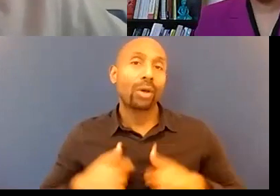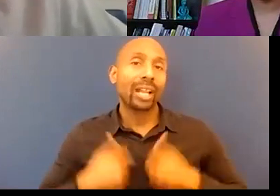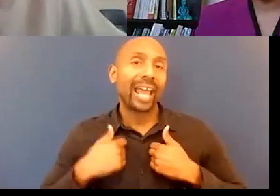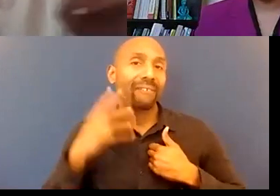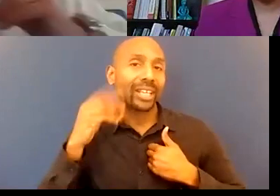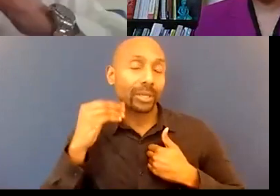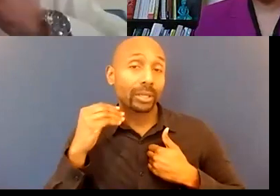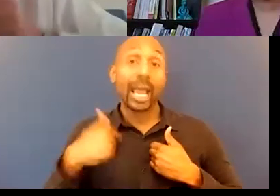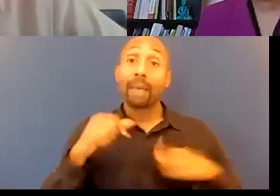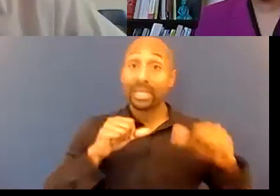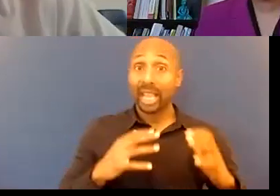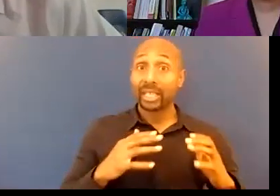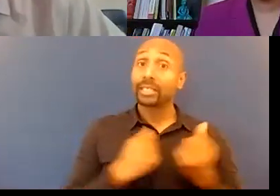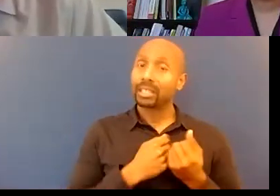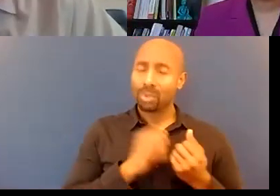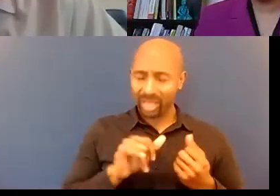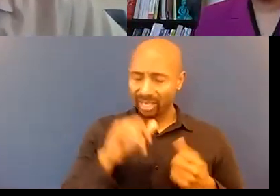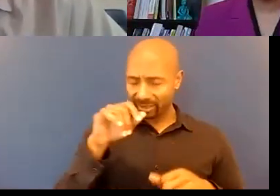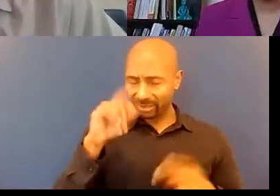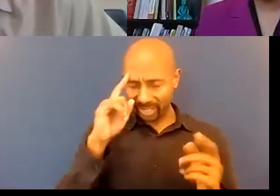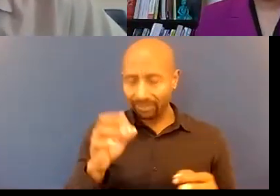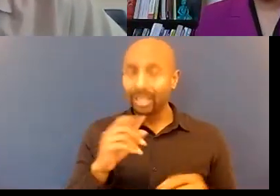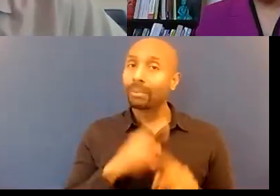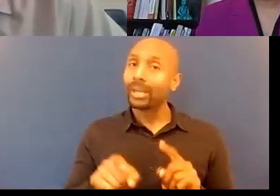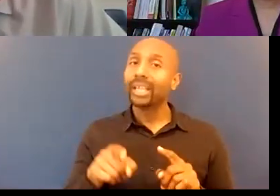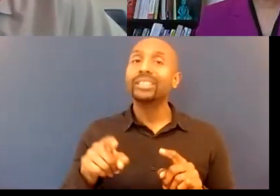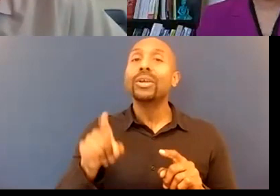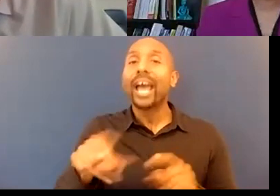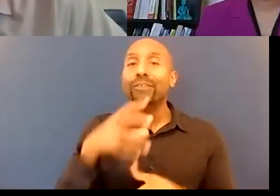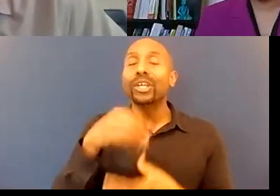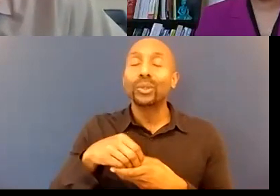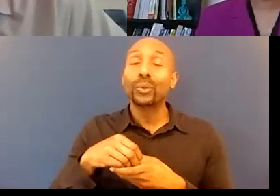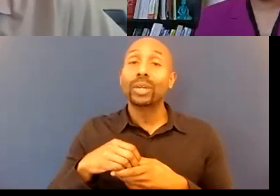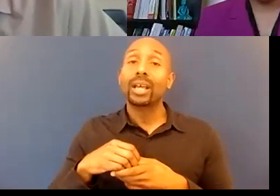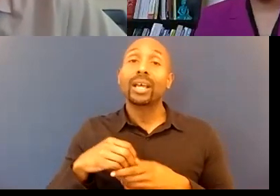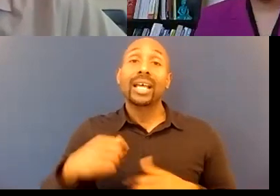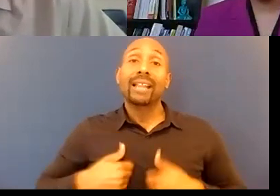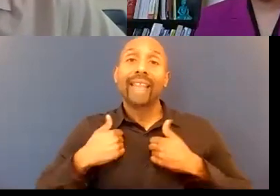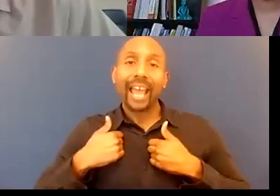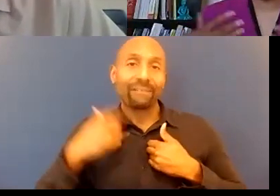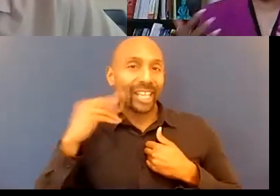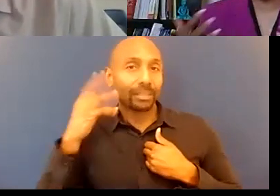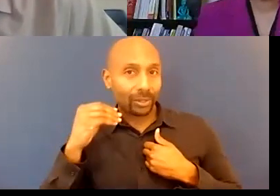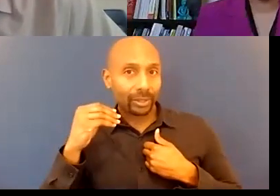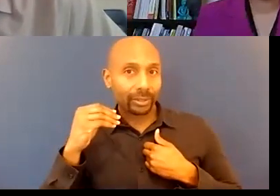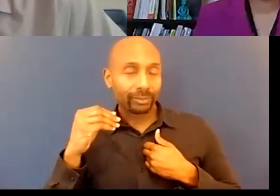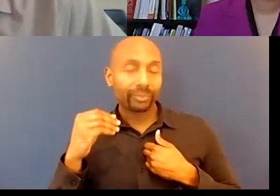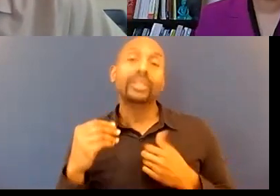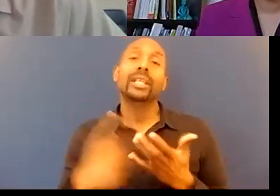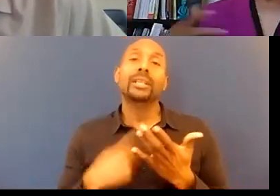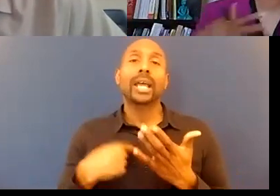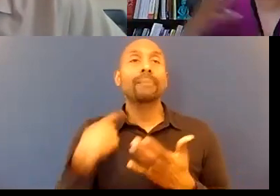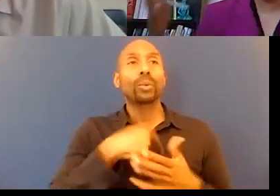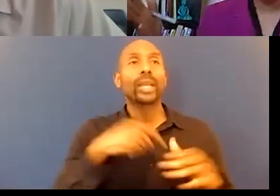ignore and that's the lived true experience sometimes we do an over reliance on science for that science to do the talking